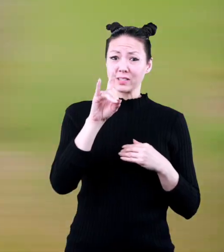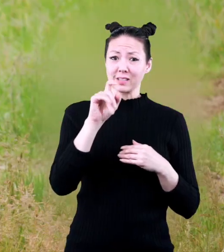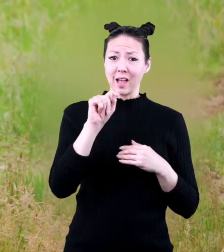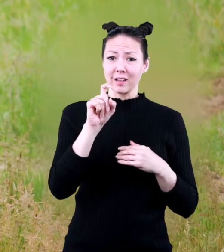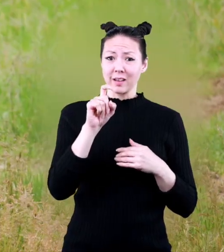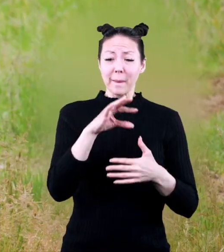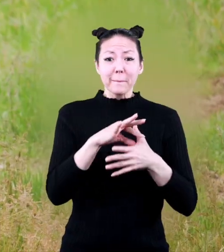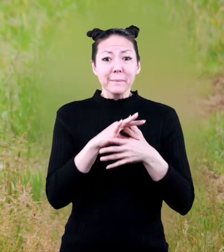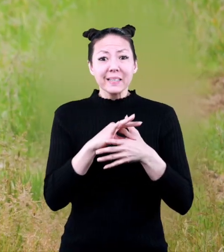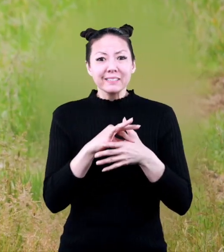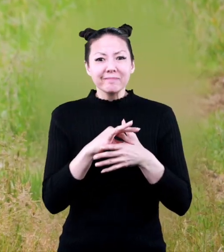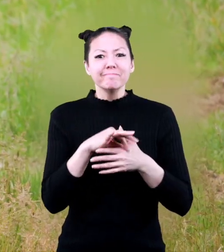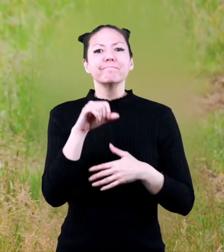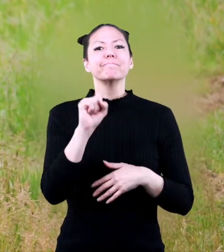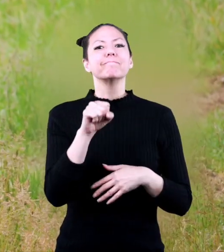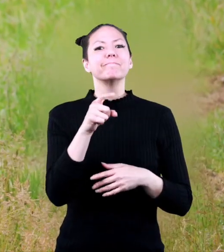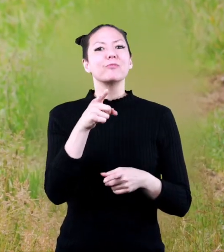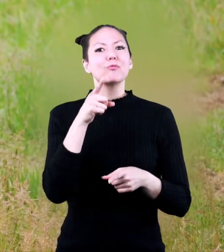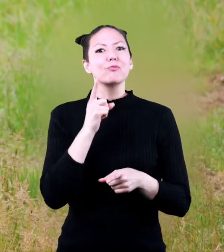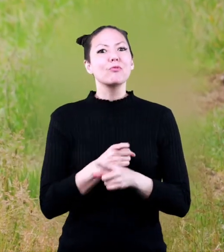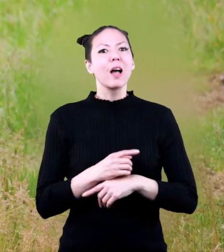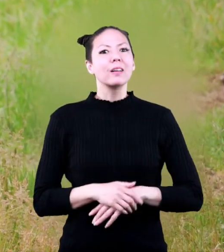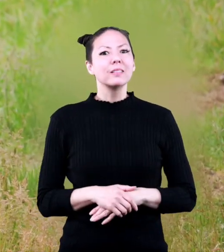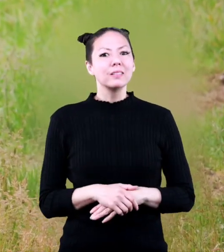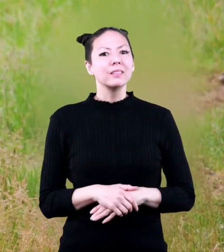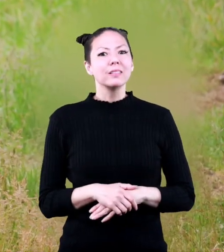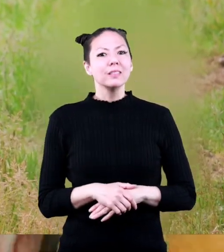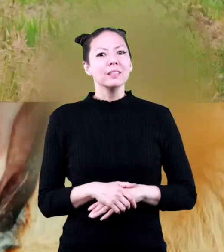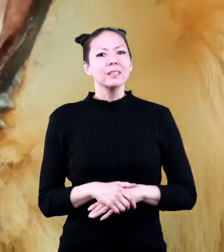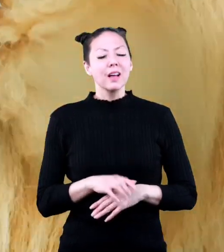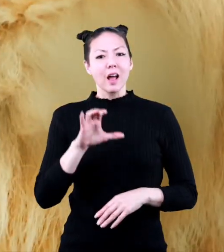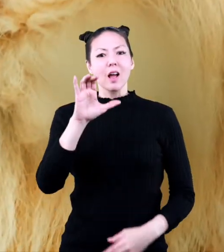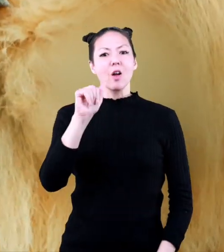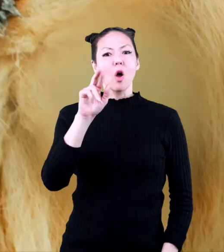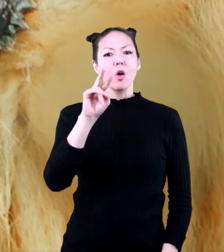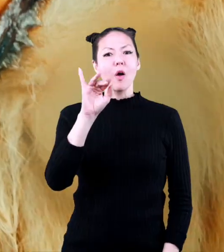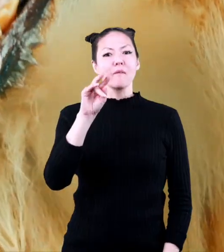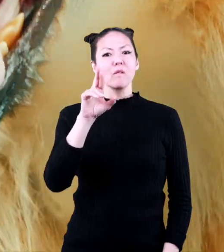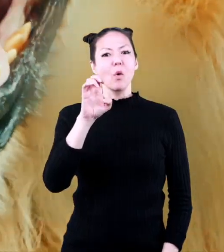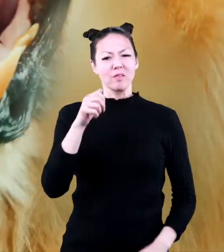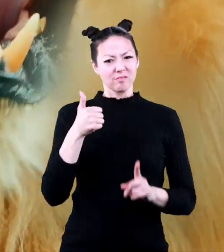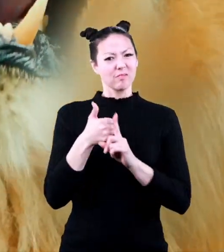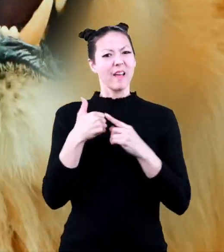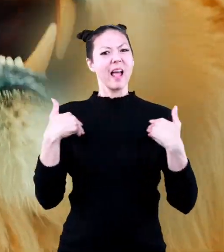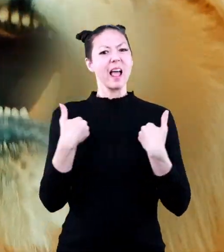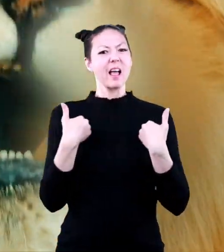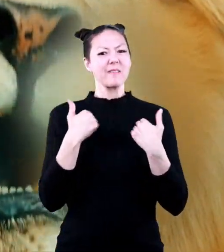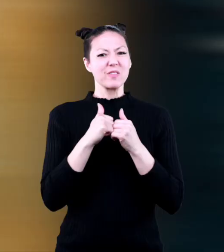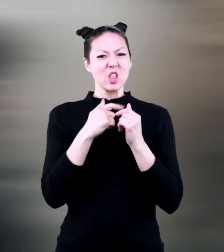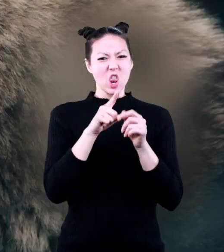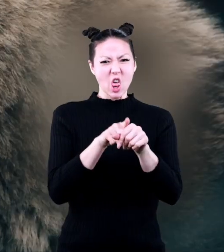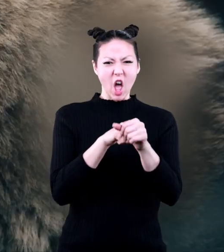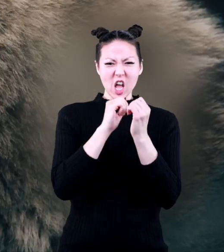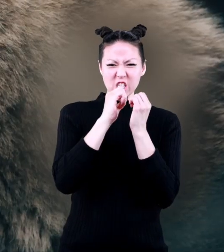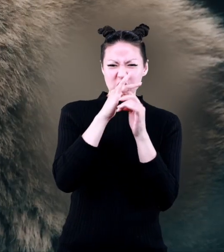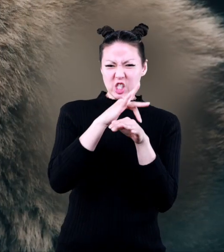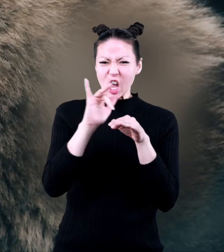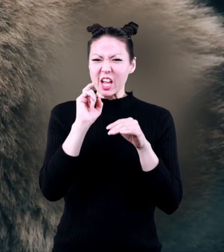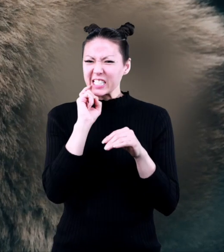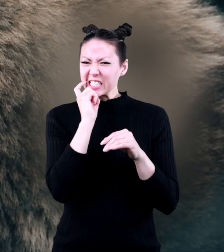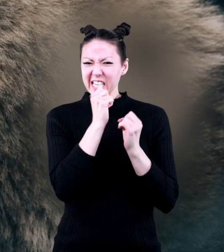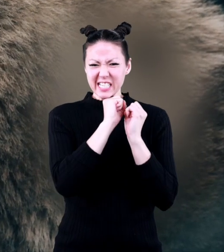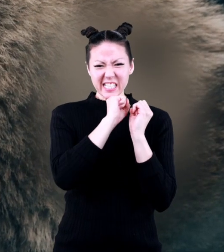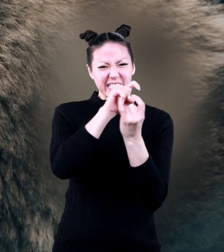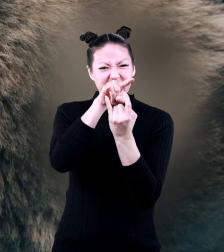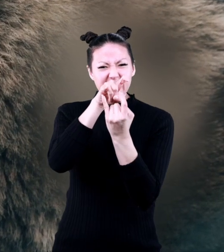If you said meat, you are right. Carnivores are animals with long, sharp